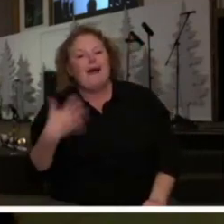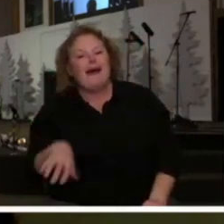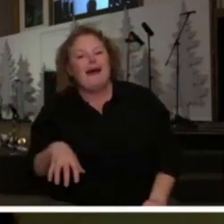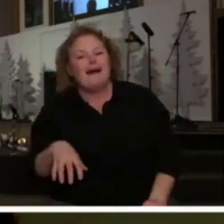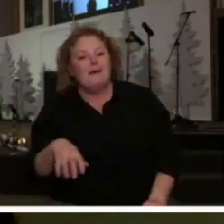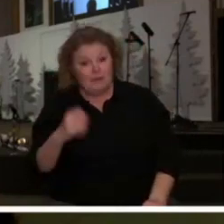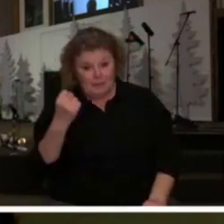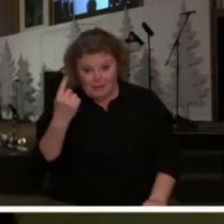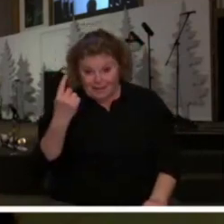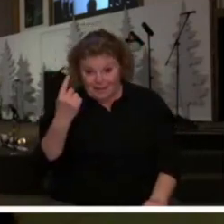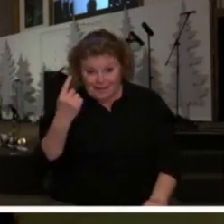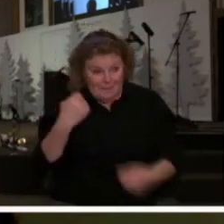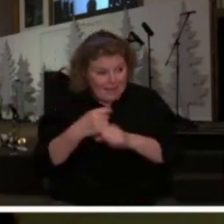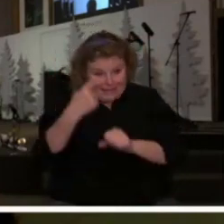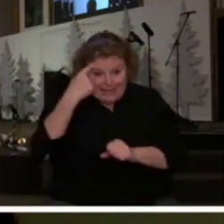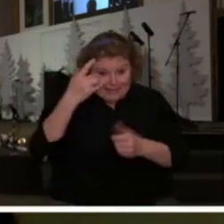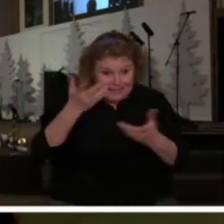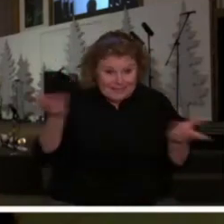make sense to you so far